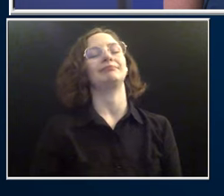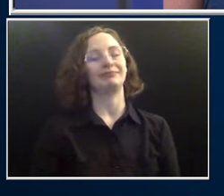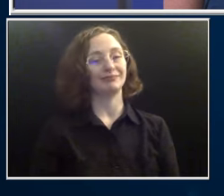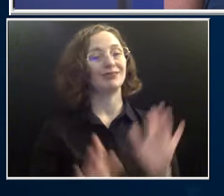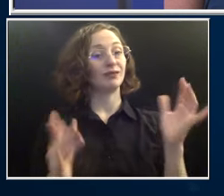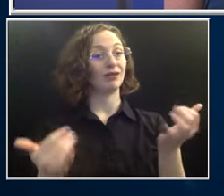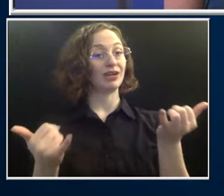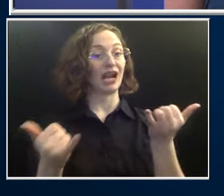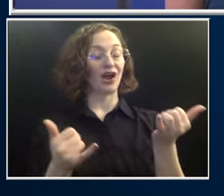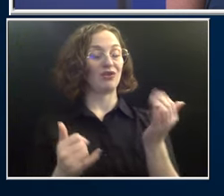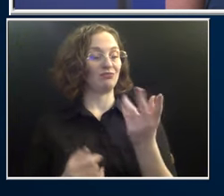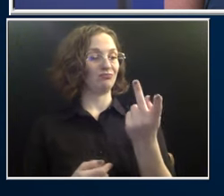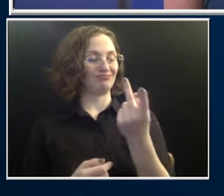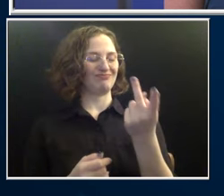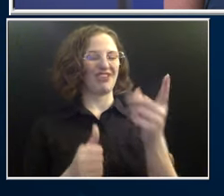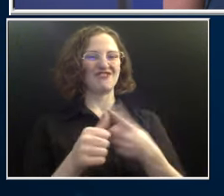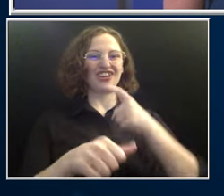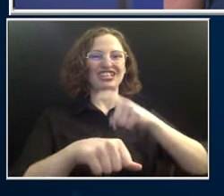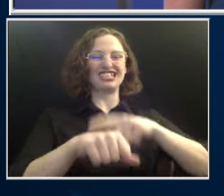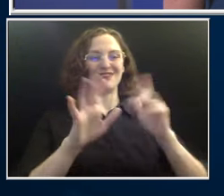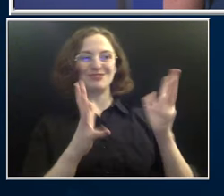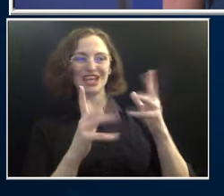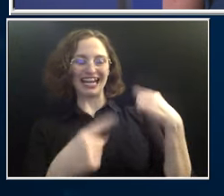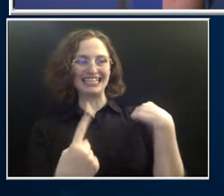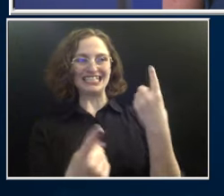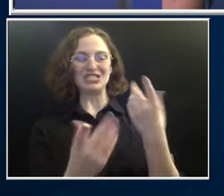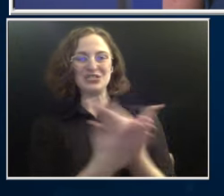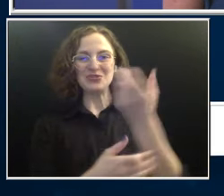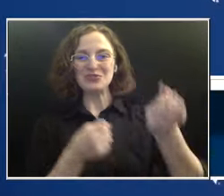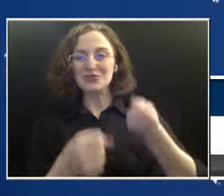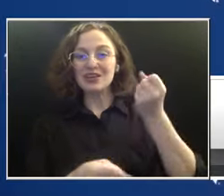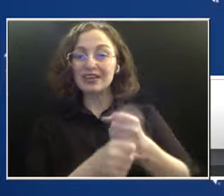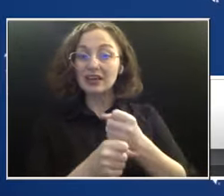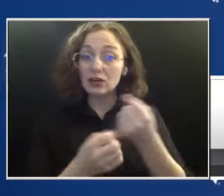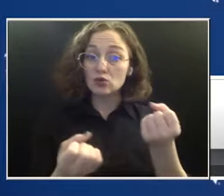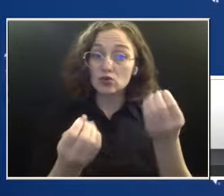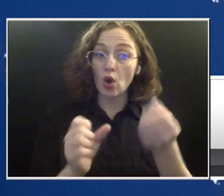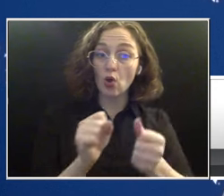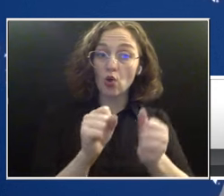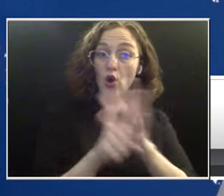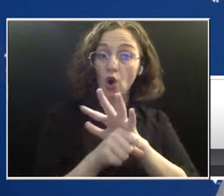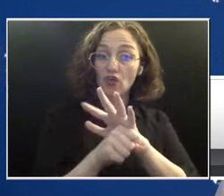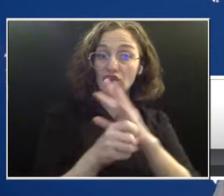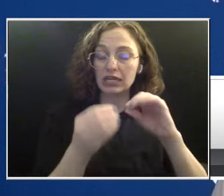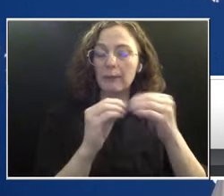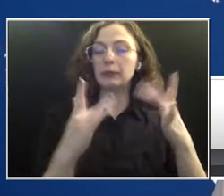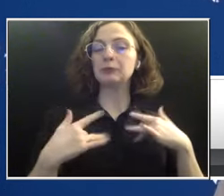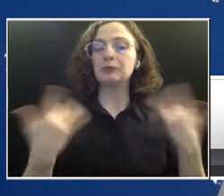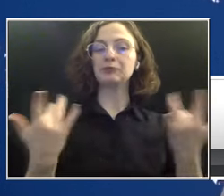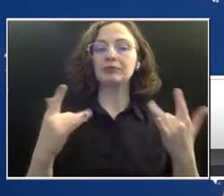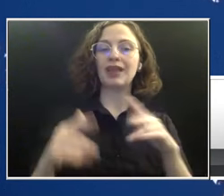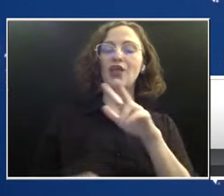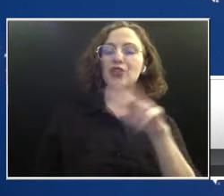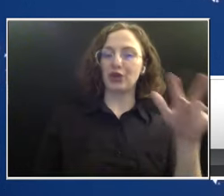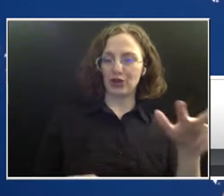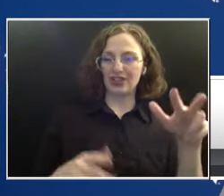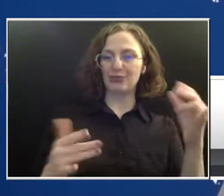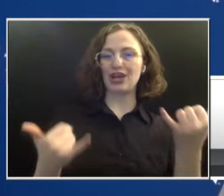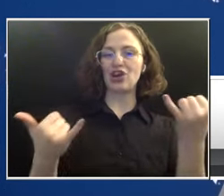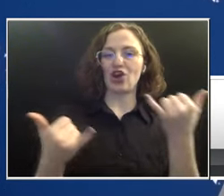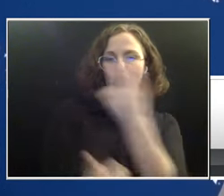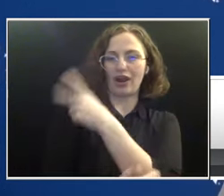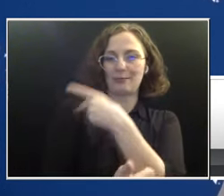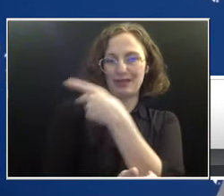And let's just talk COVID numbers. What are we seeing? So right now, 33 active, 6 in the ICU. This is unfortunate because I think last week